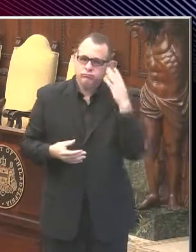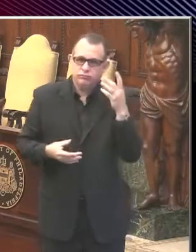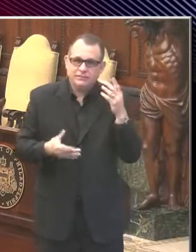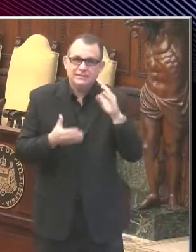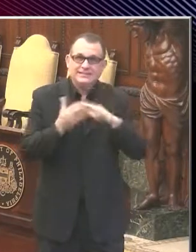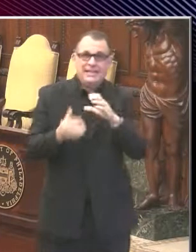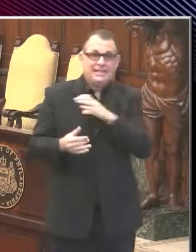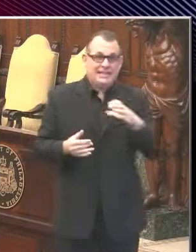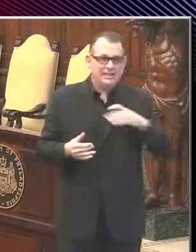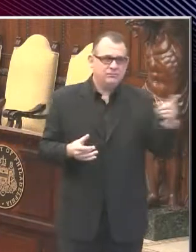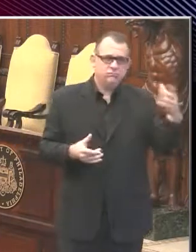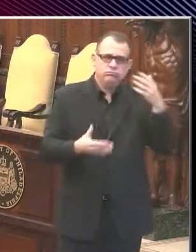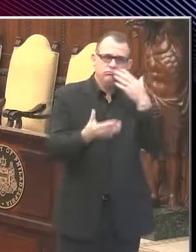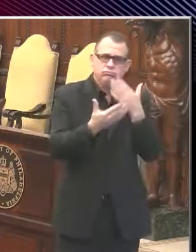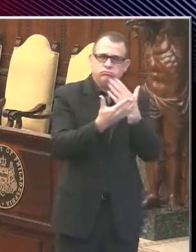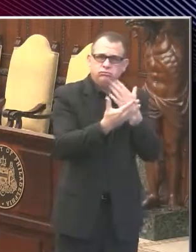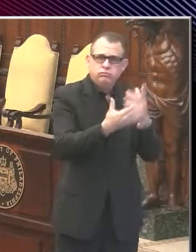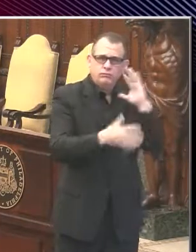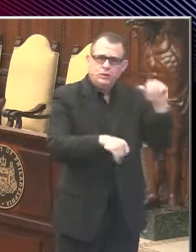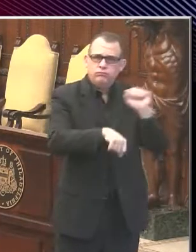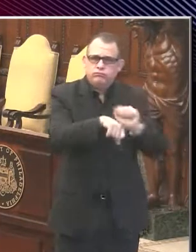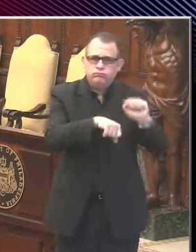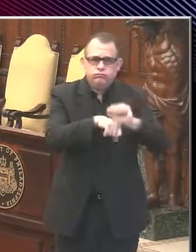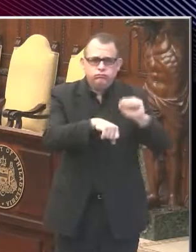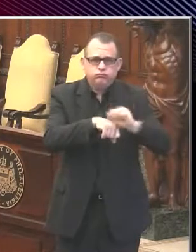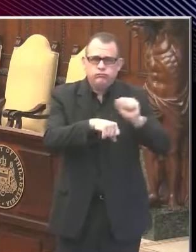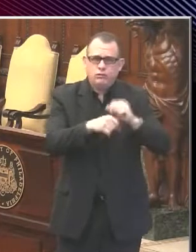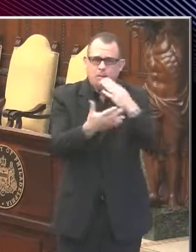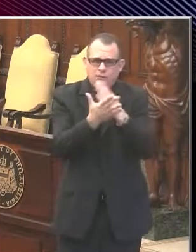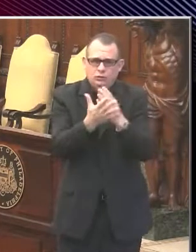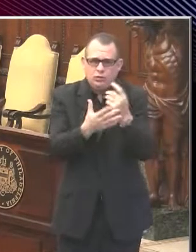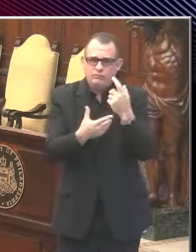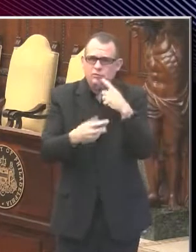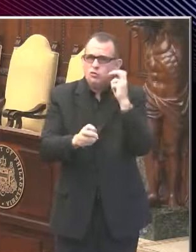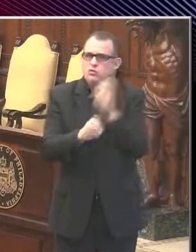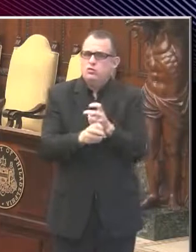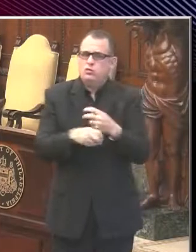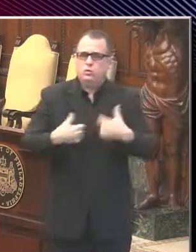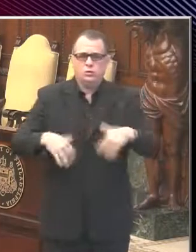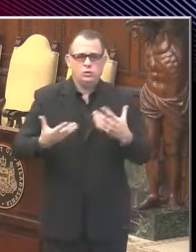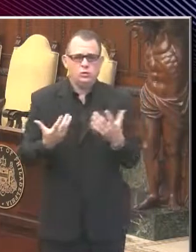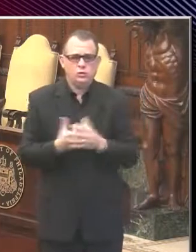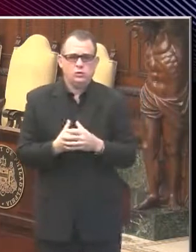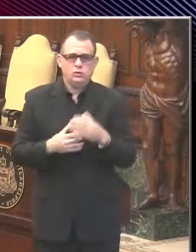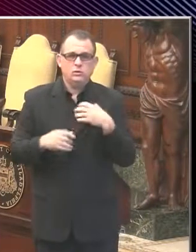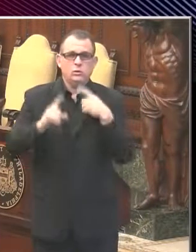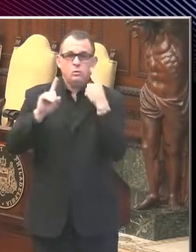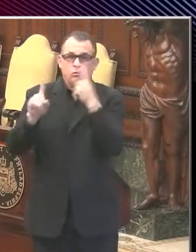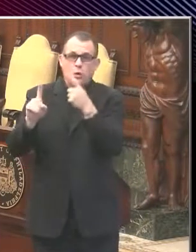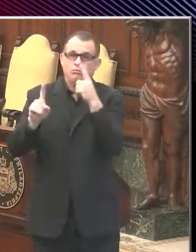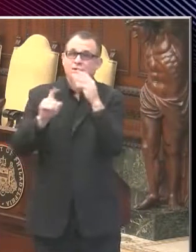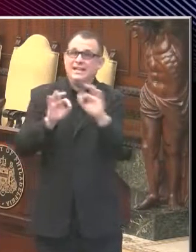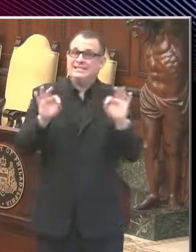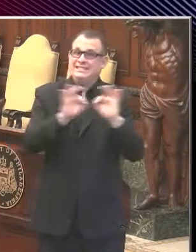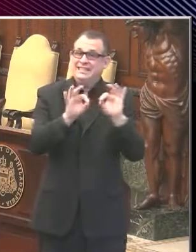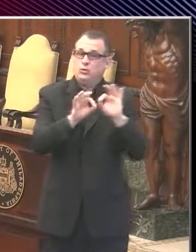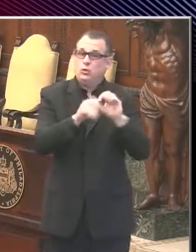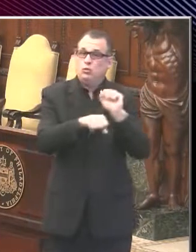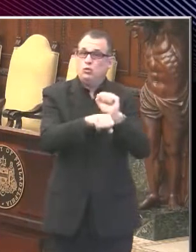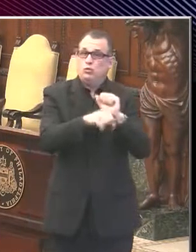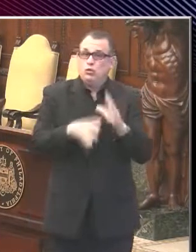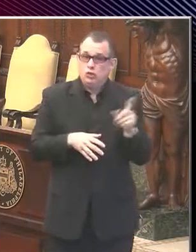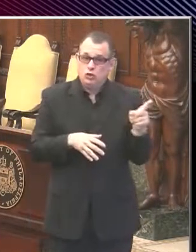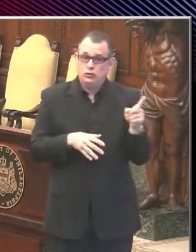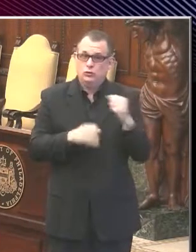hardest budget process of our careers. Among the bills signed today was the Essential Workers Protection Act introduced by Council Member Gim, which